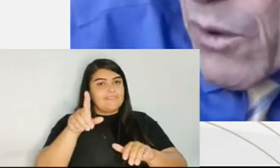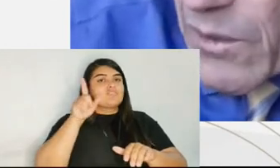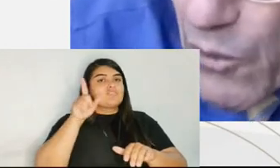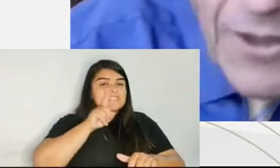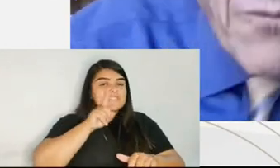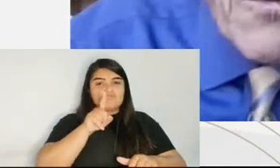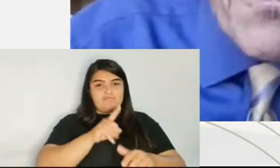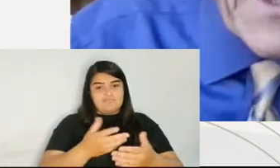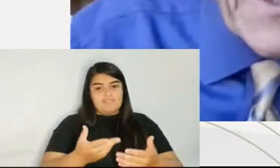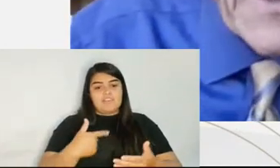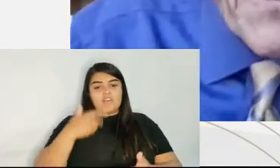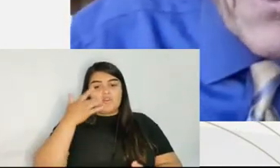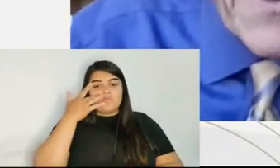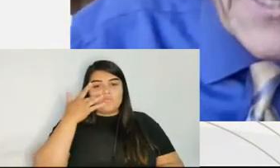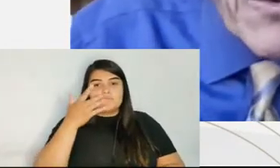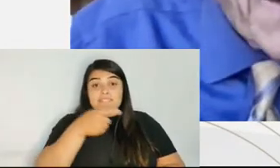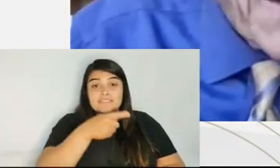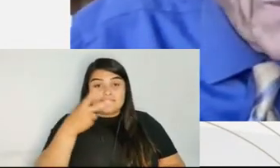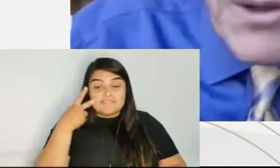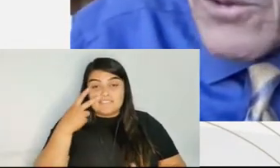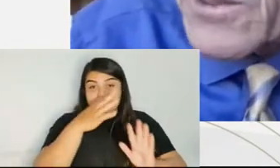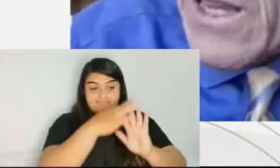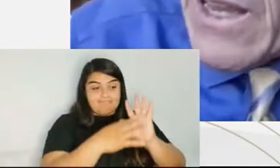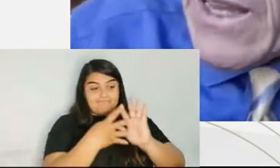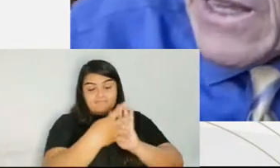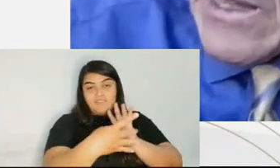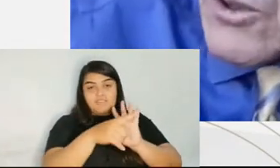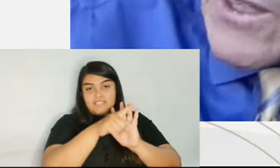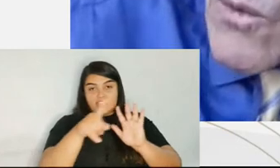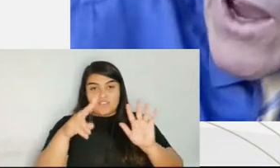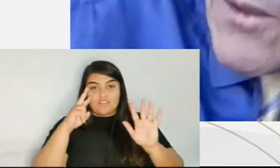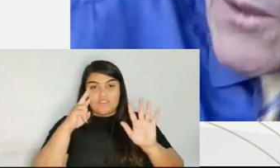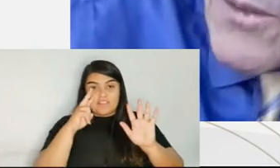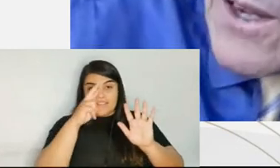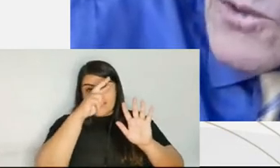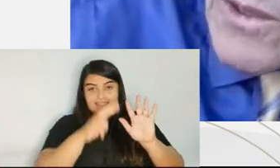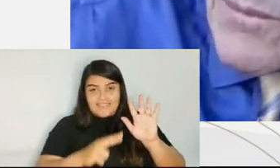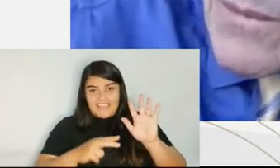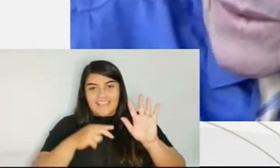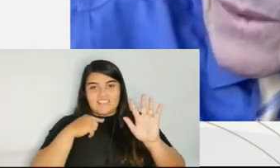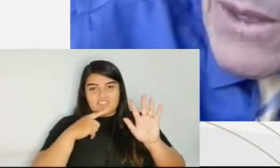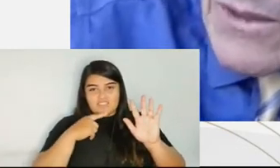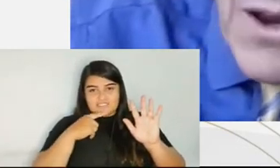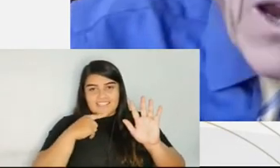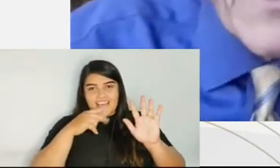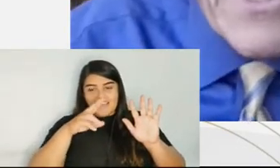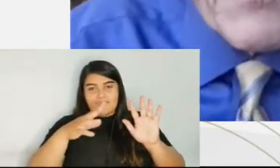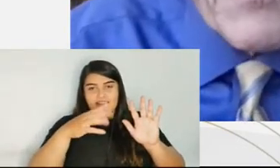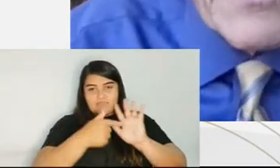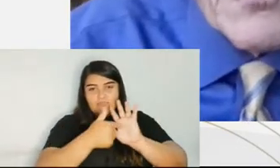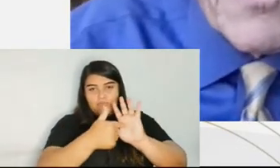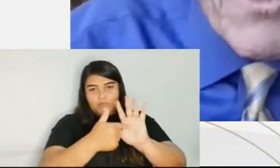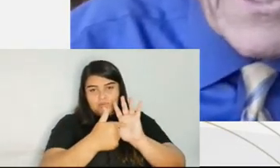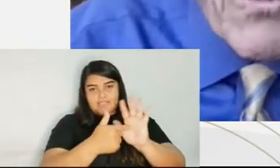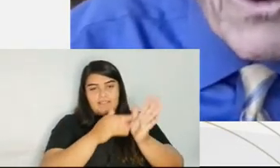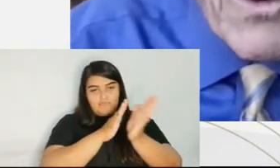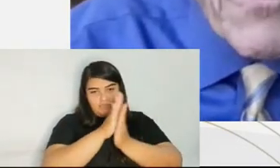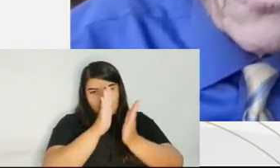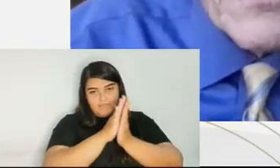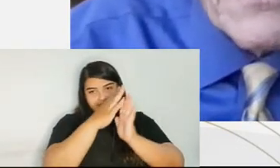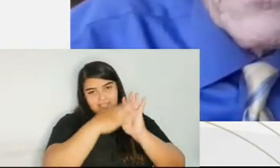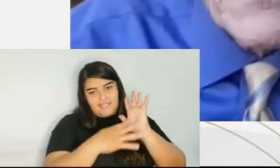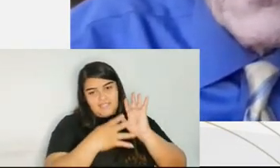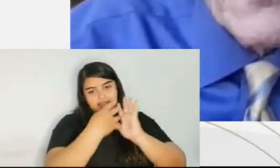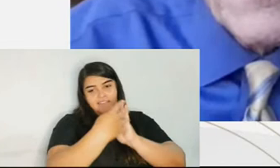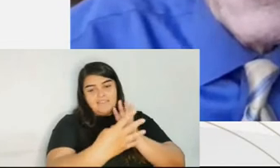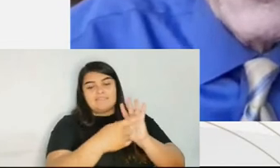want to point out a few things about the table that he published. He's looking around the country in a very time-consuming way. went from